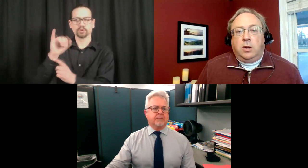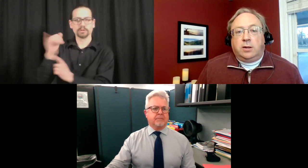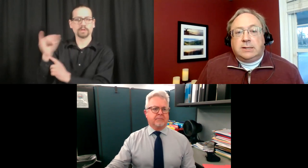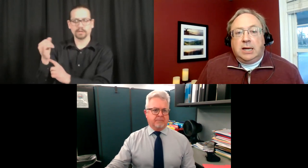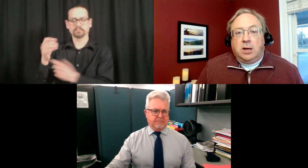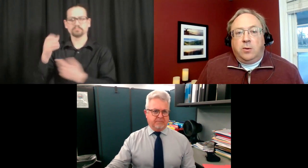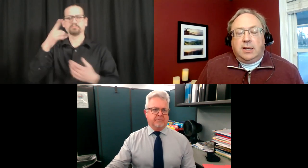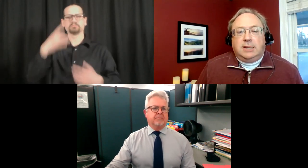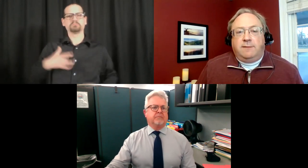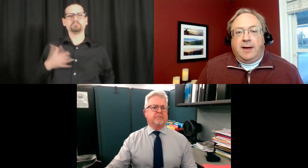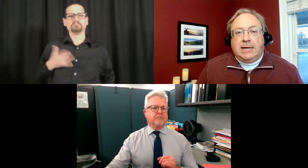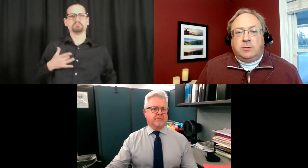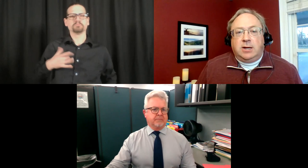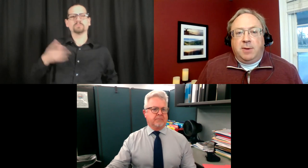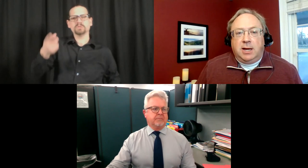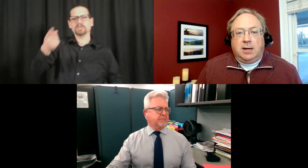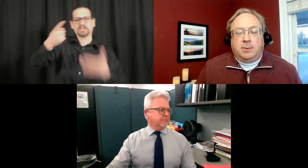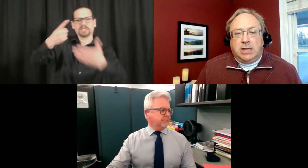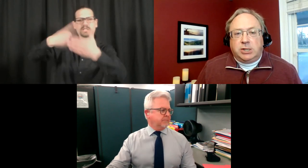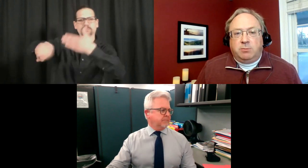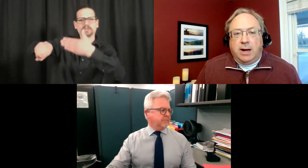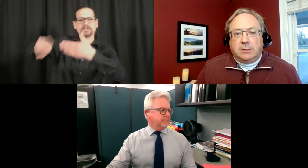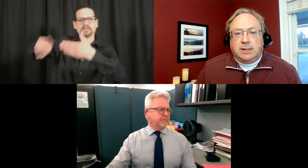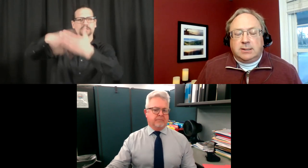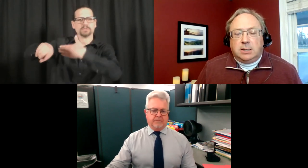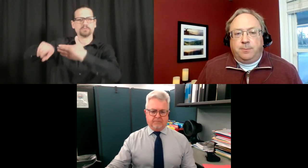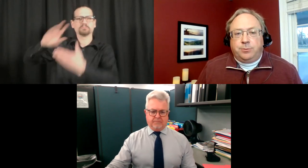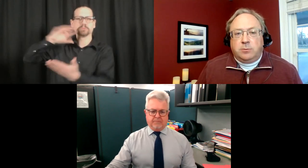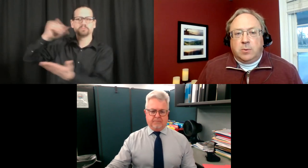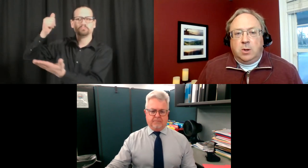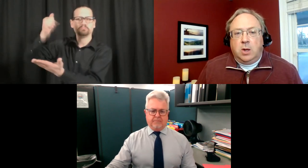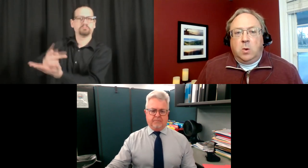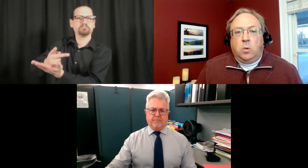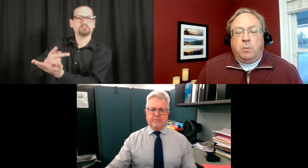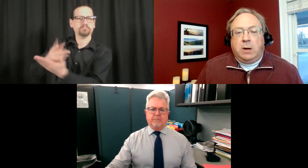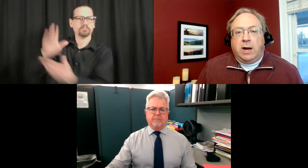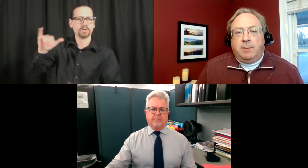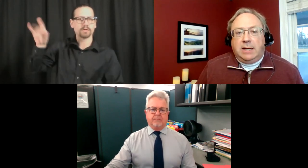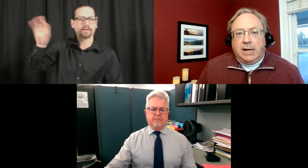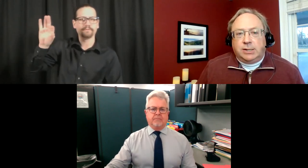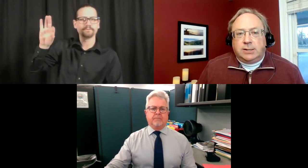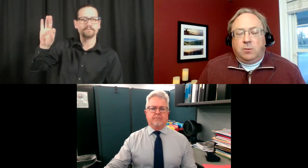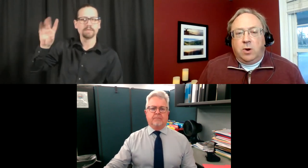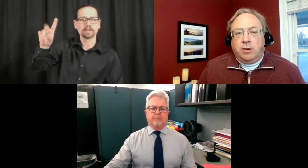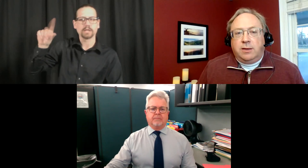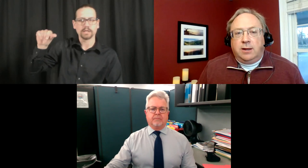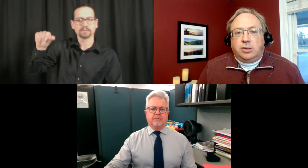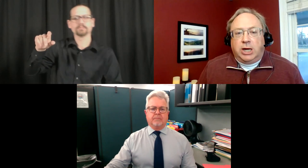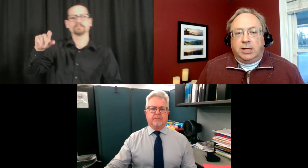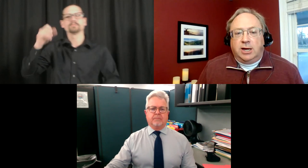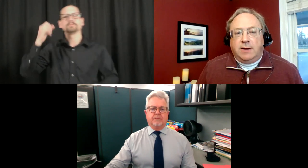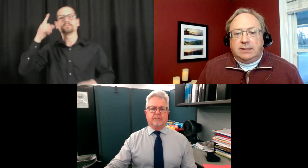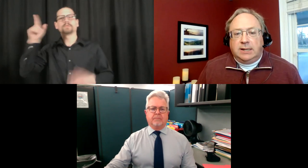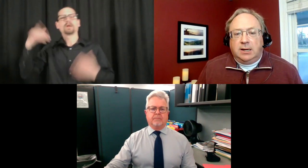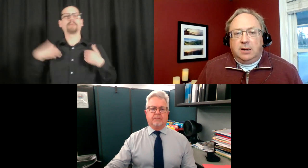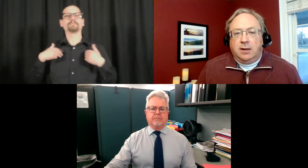What you'll see, though, is the Advisory Committee on anonymization practices will make recommendations on where they think